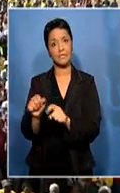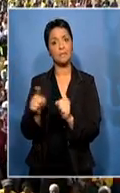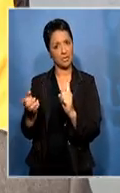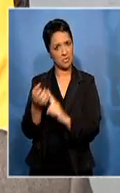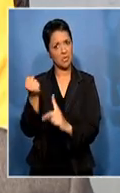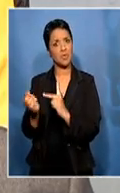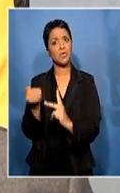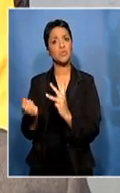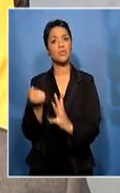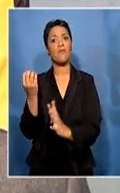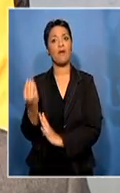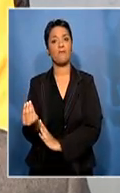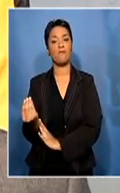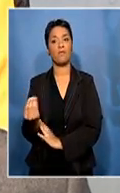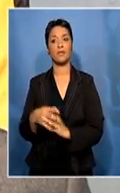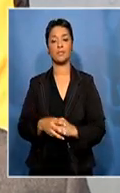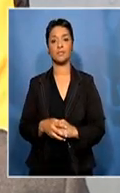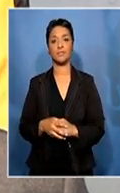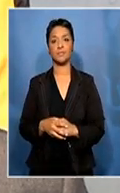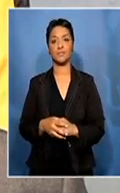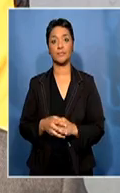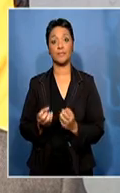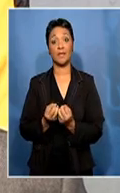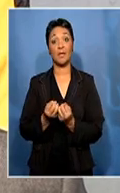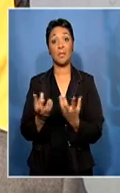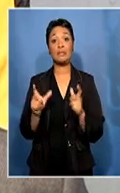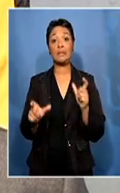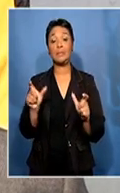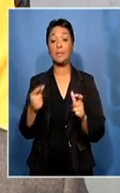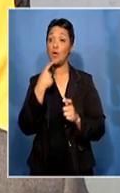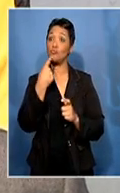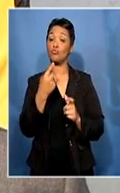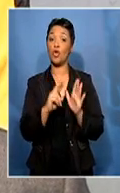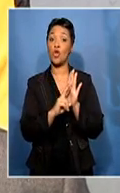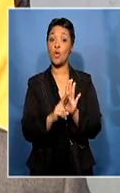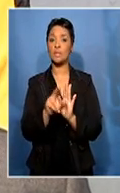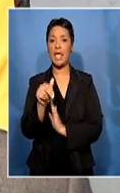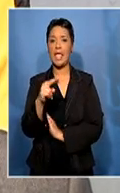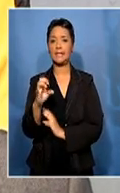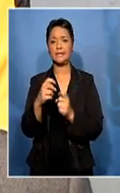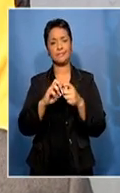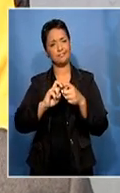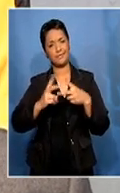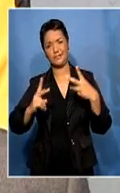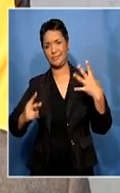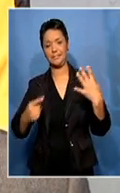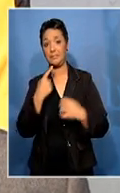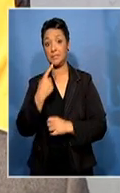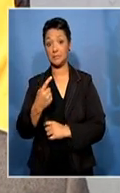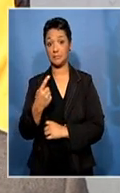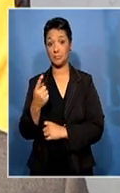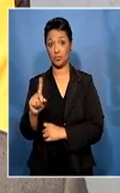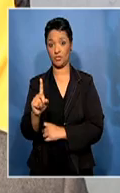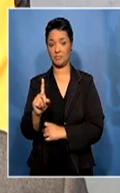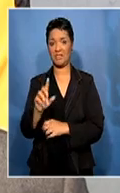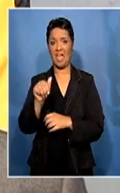achieved. There are many people who speak on behalf of the ANC and who say all things, including to say that